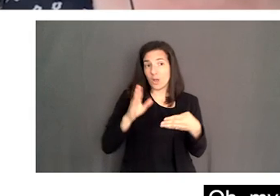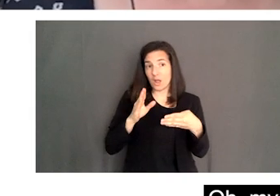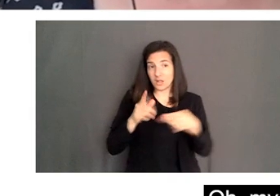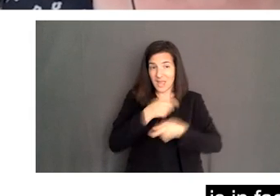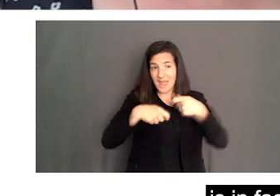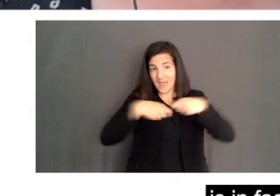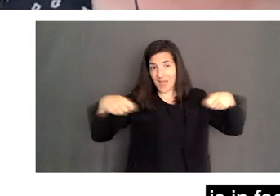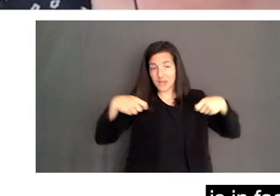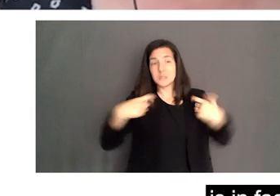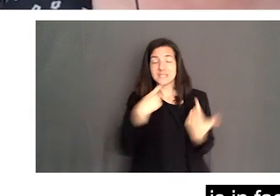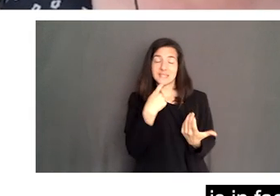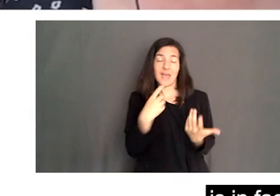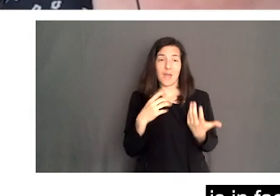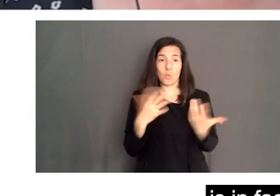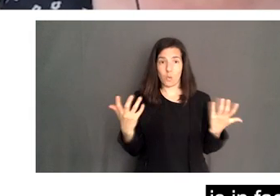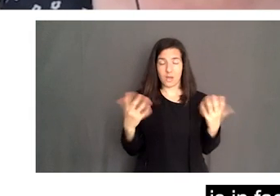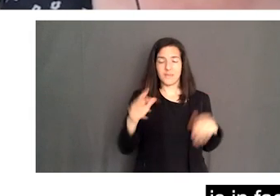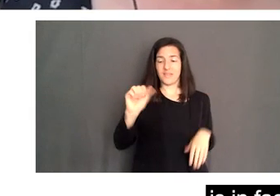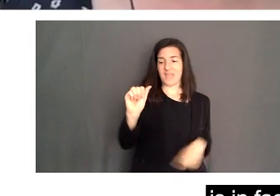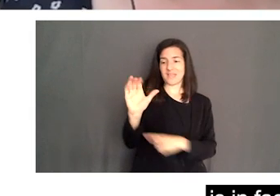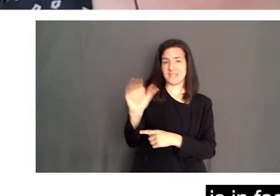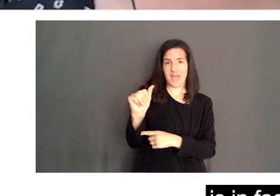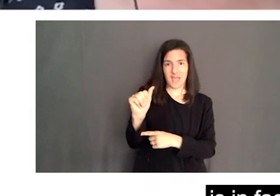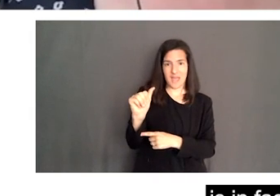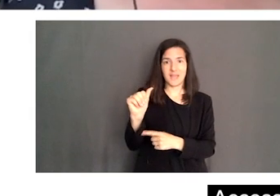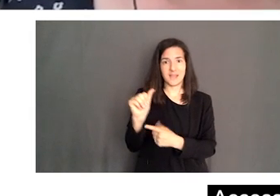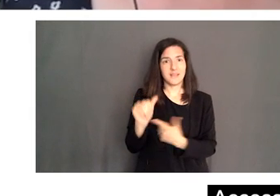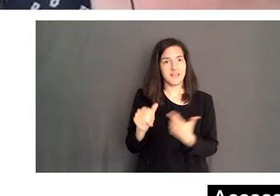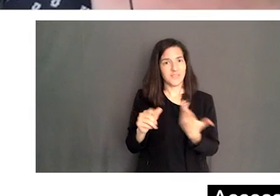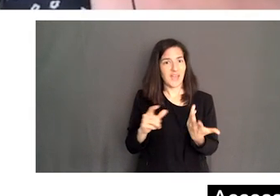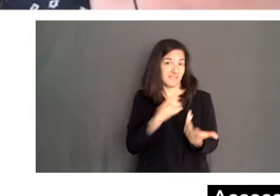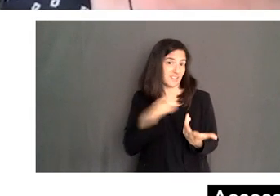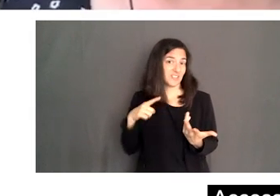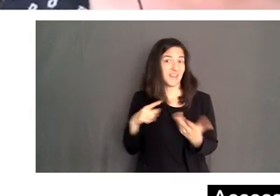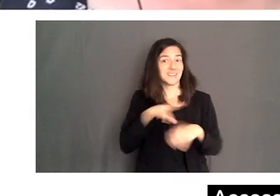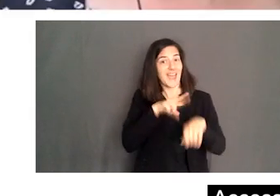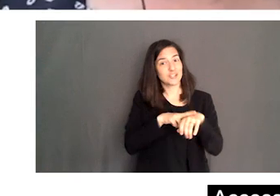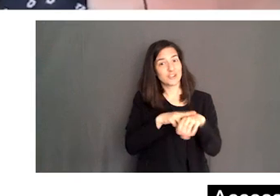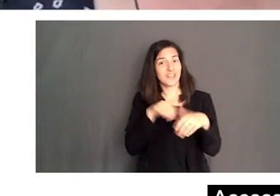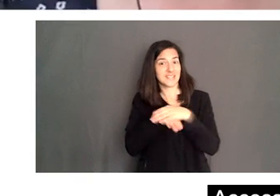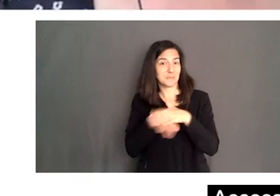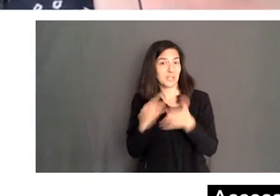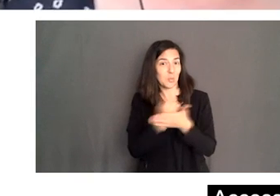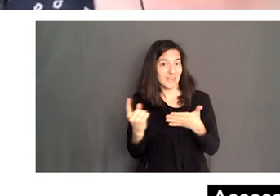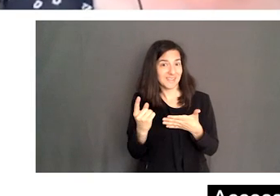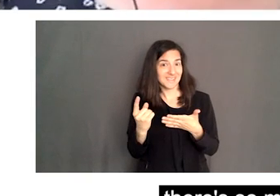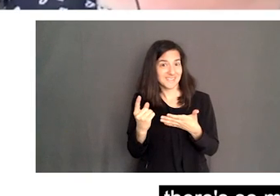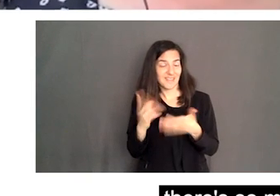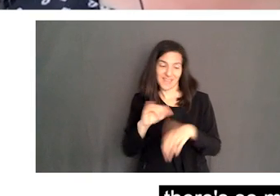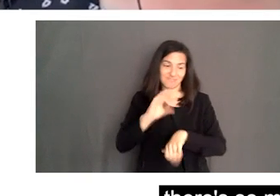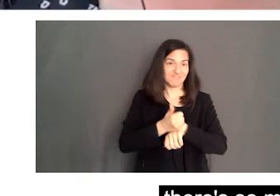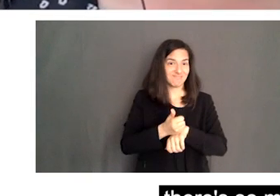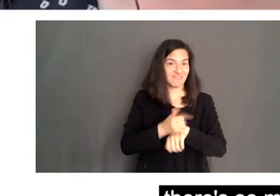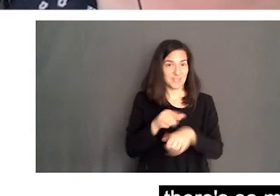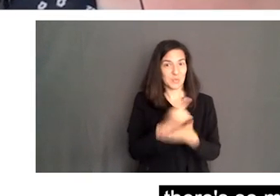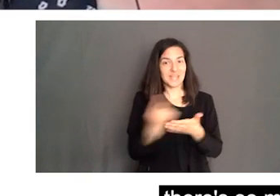saying that it is, in fact, the ACA that we legislated National Accessibility Week. So it's all in there. And there's so